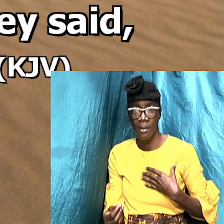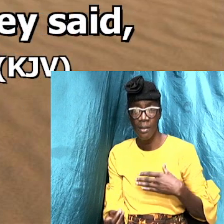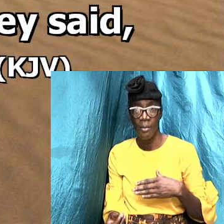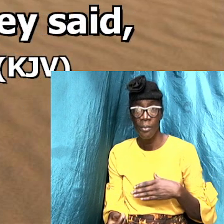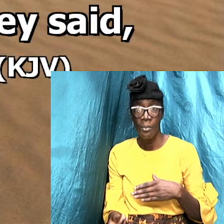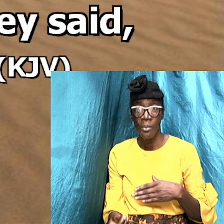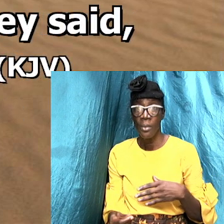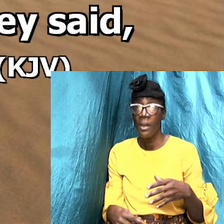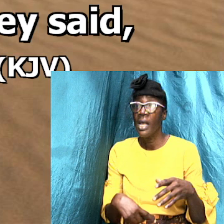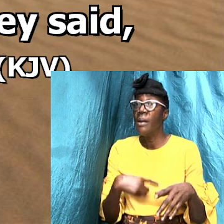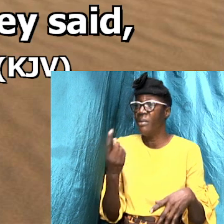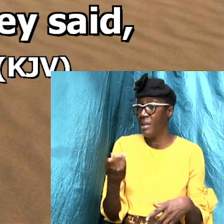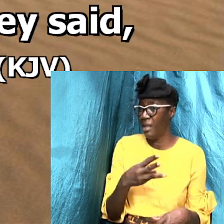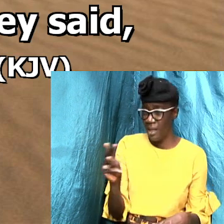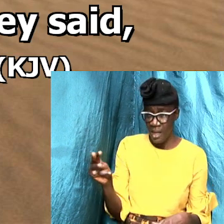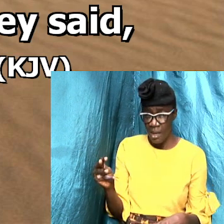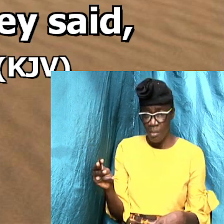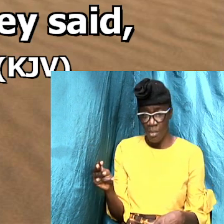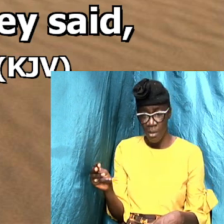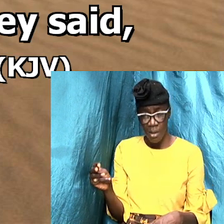and he said unto them